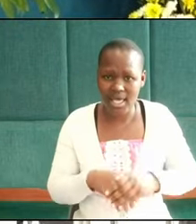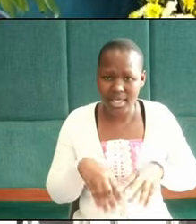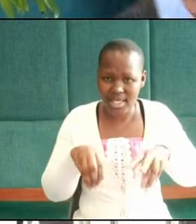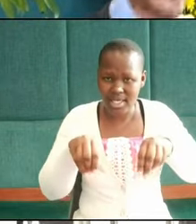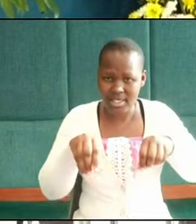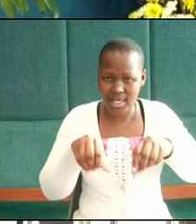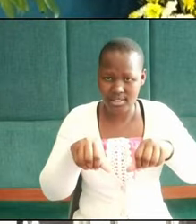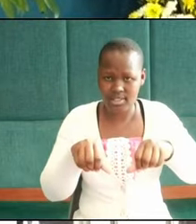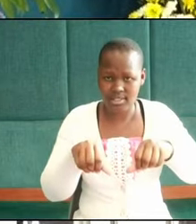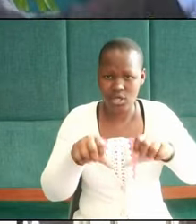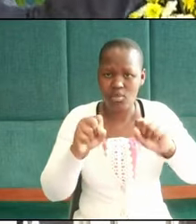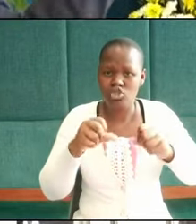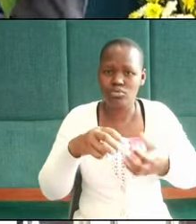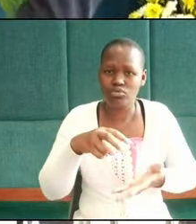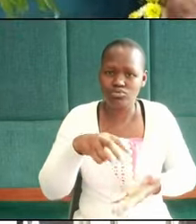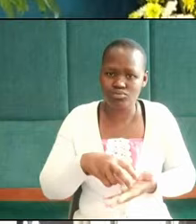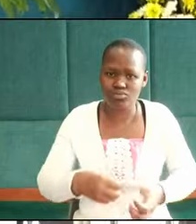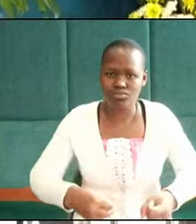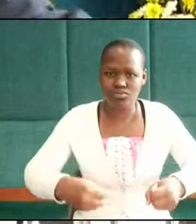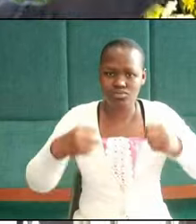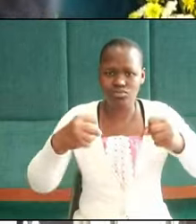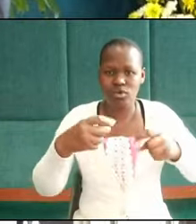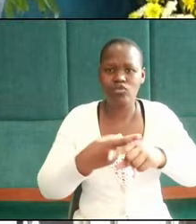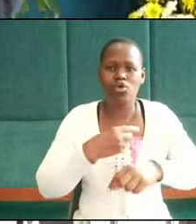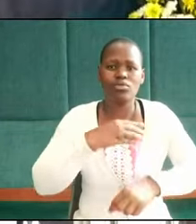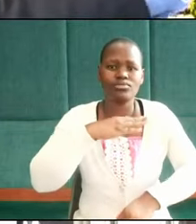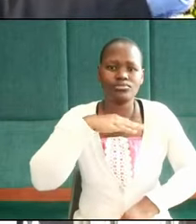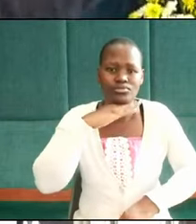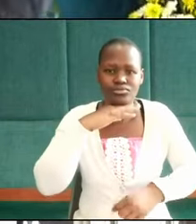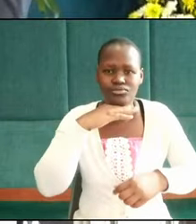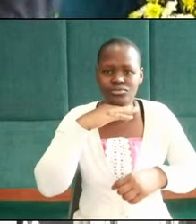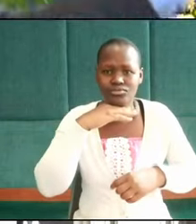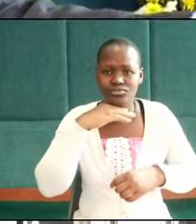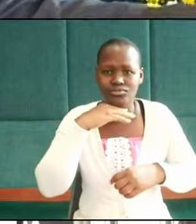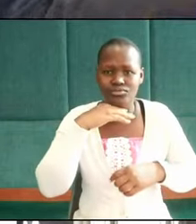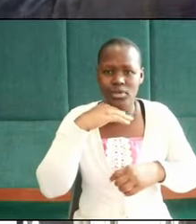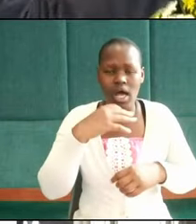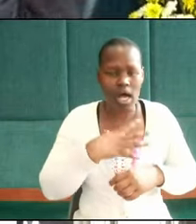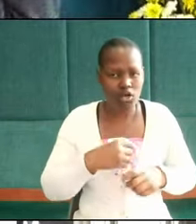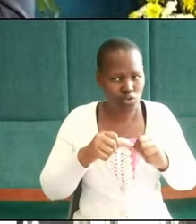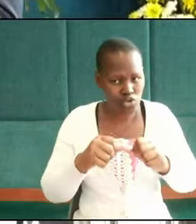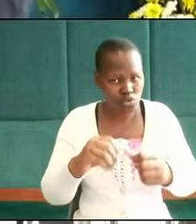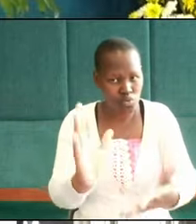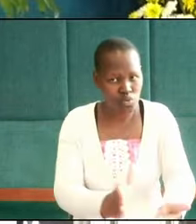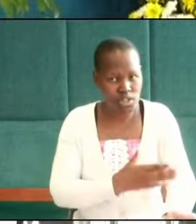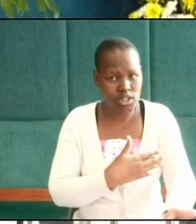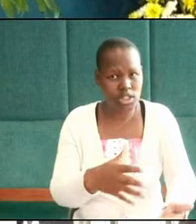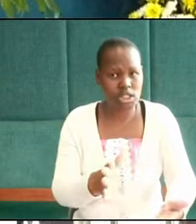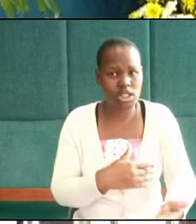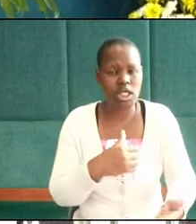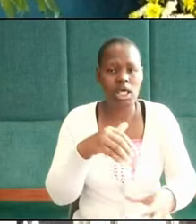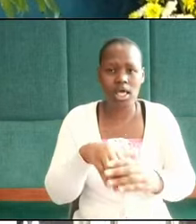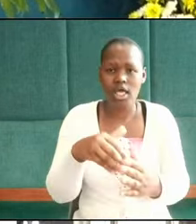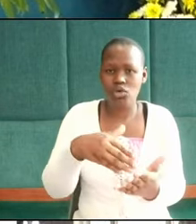can rise up from grief and continue to sing and witness